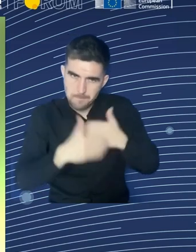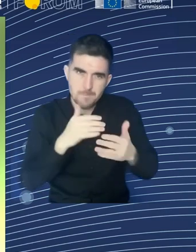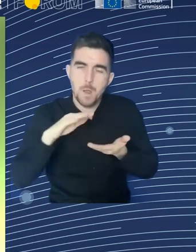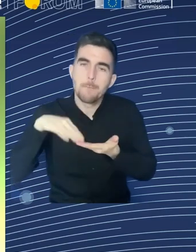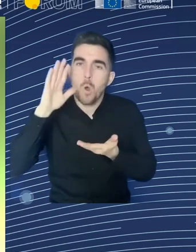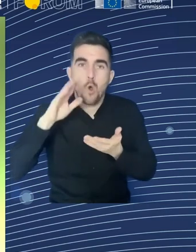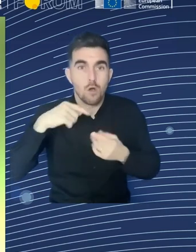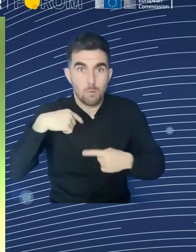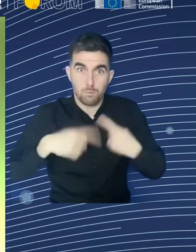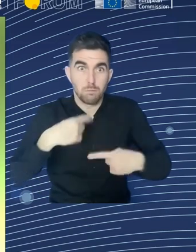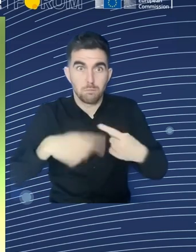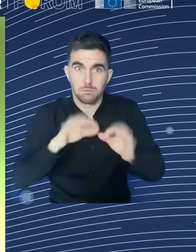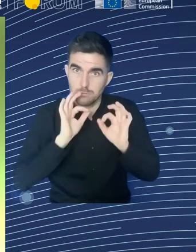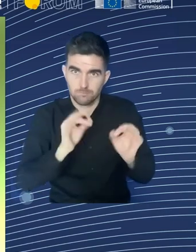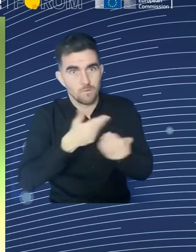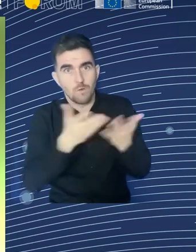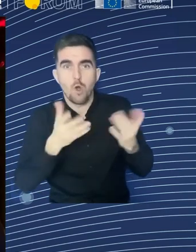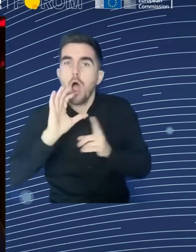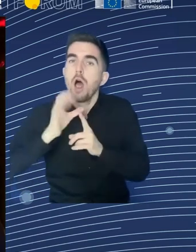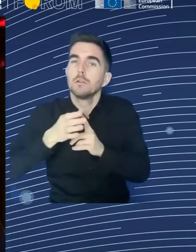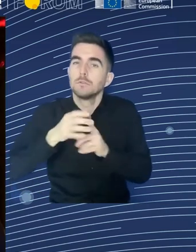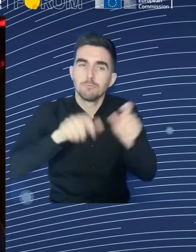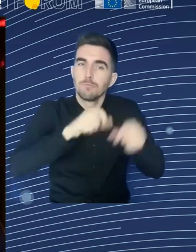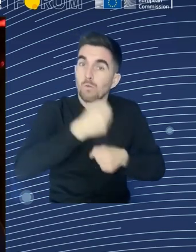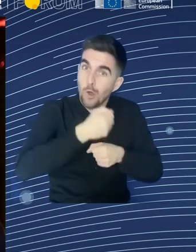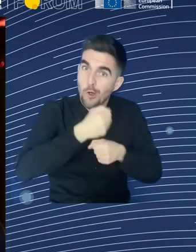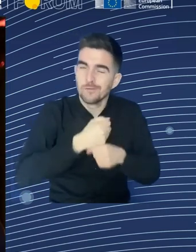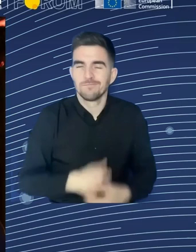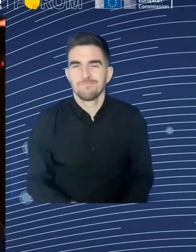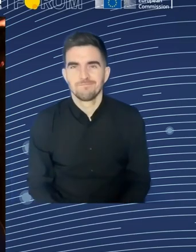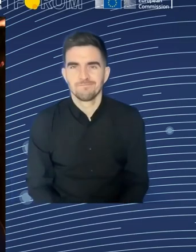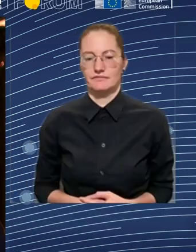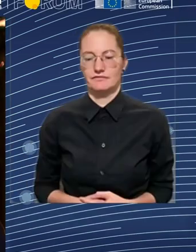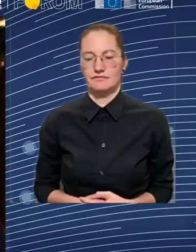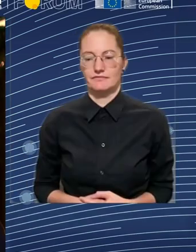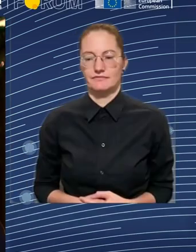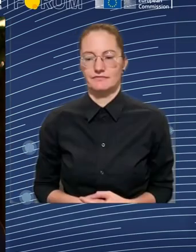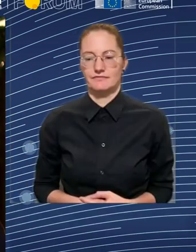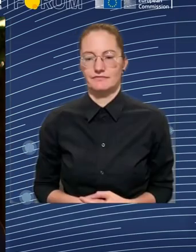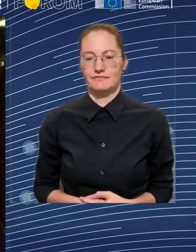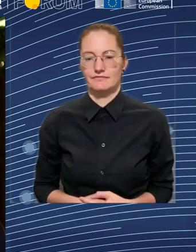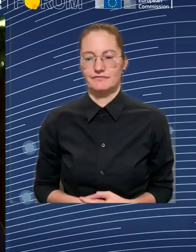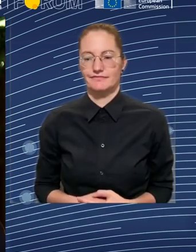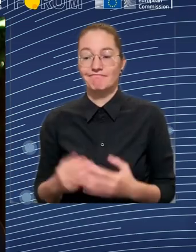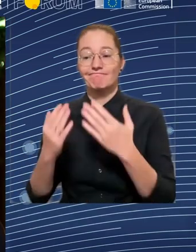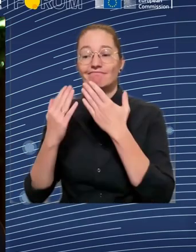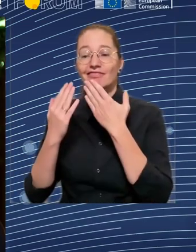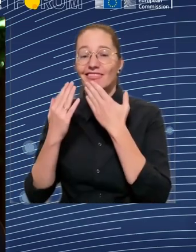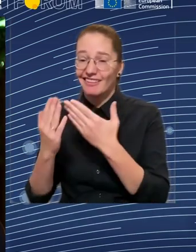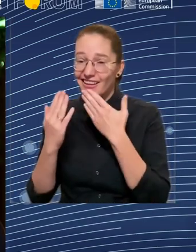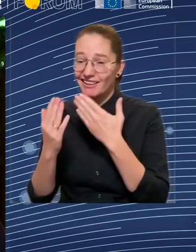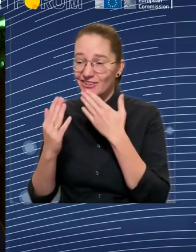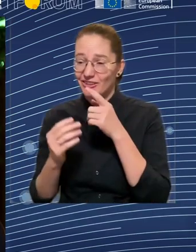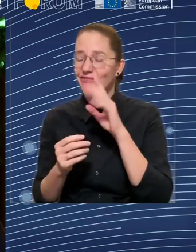quite a unique sector to work in. I see we've got some questions already coming in via Slido for our